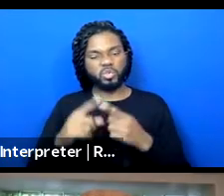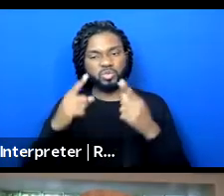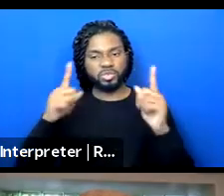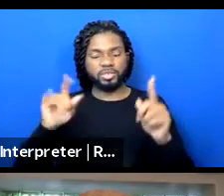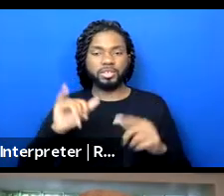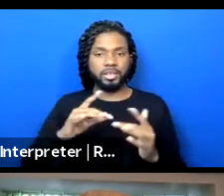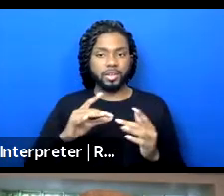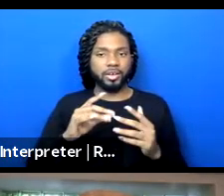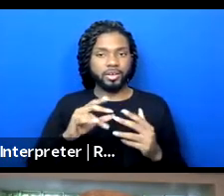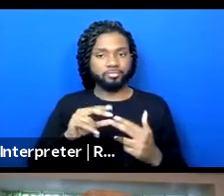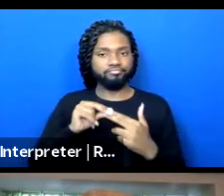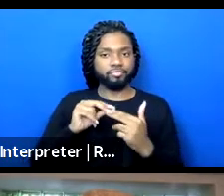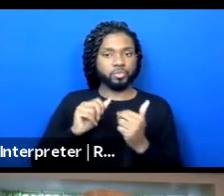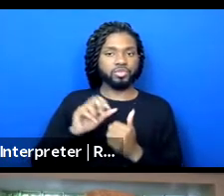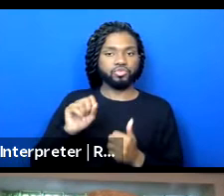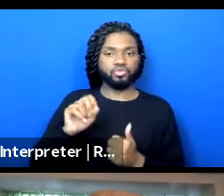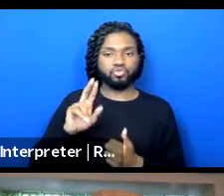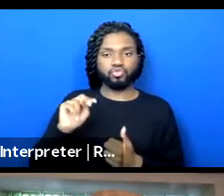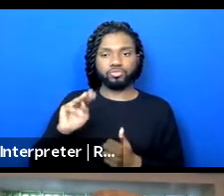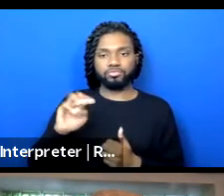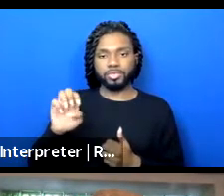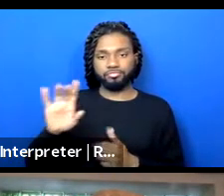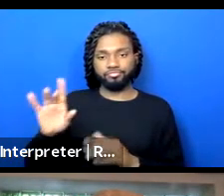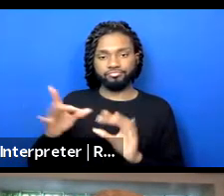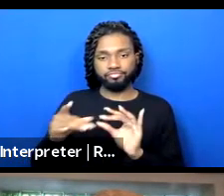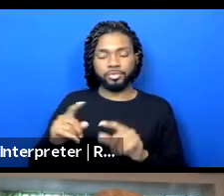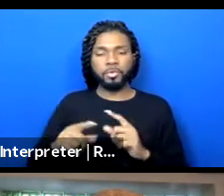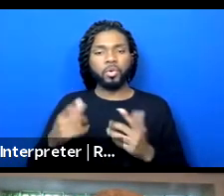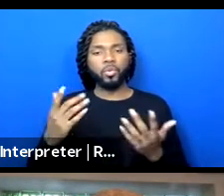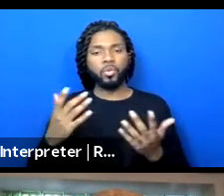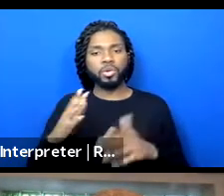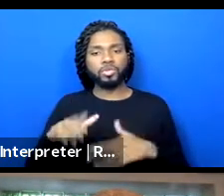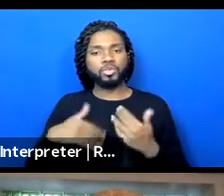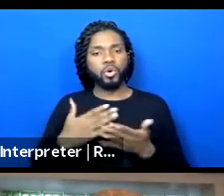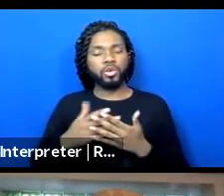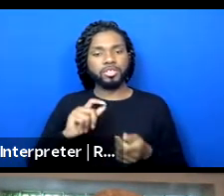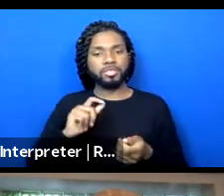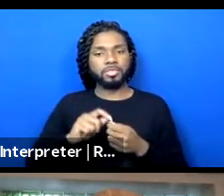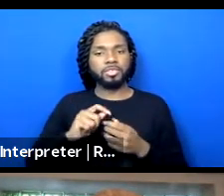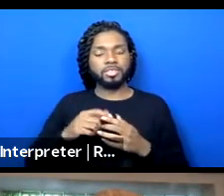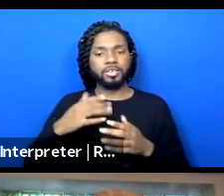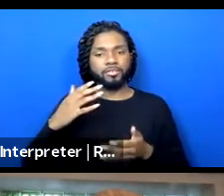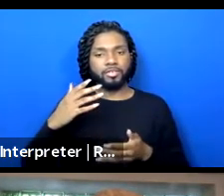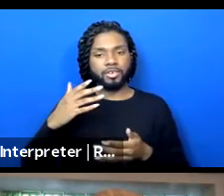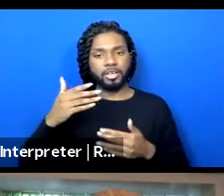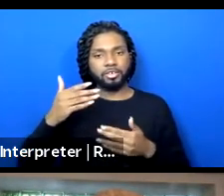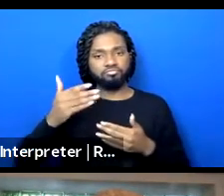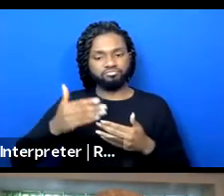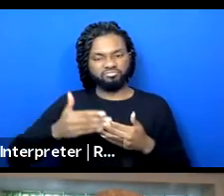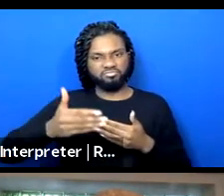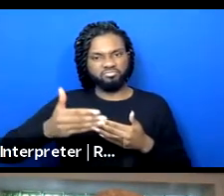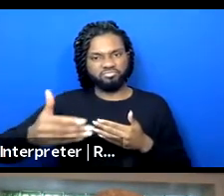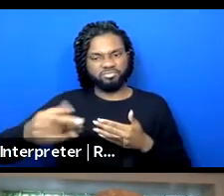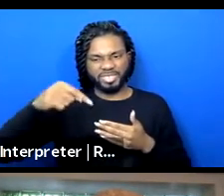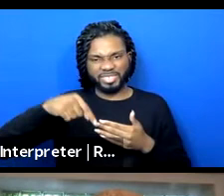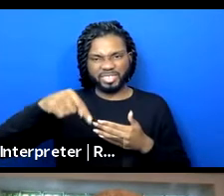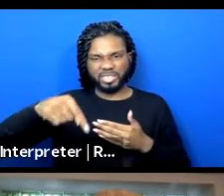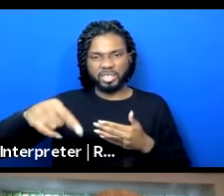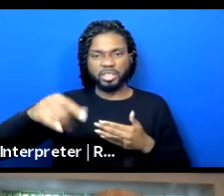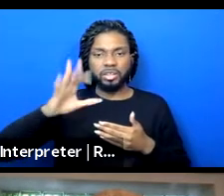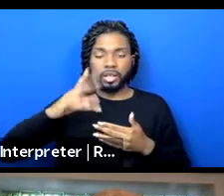saying. Um, what, what, what are all of those stop points along the way that will ensure success that will ensure,